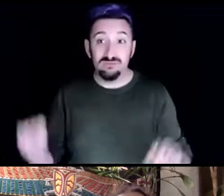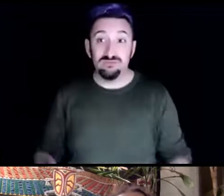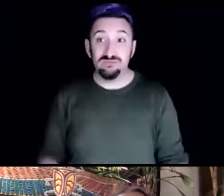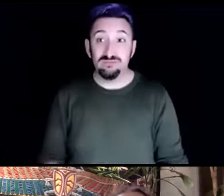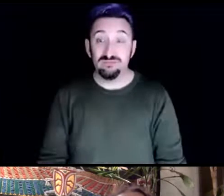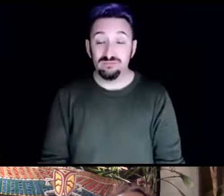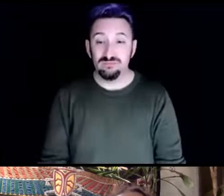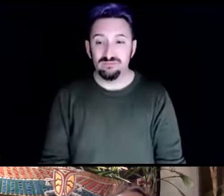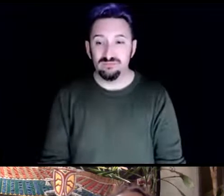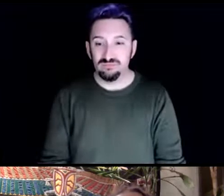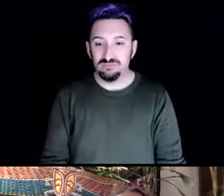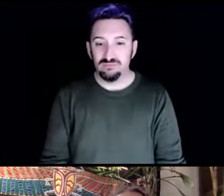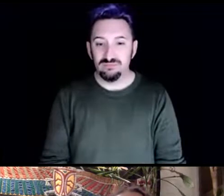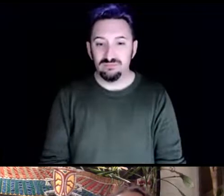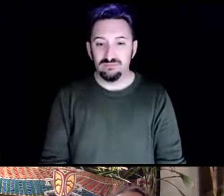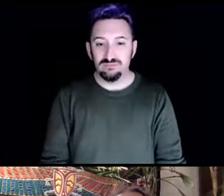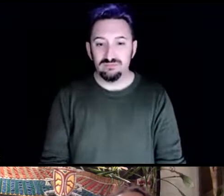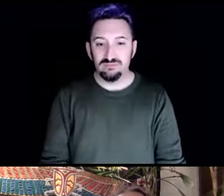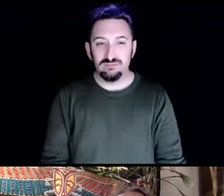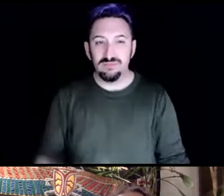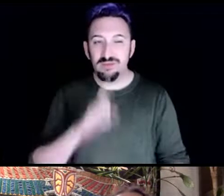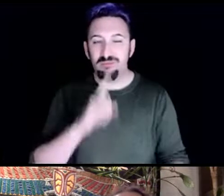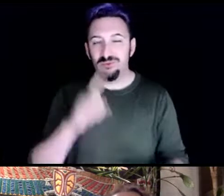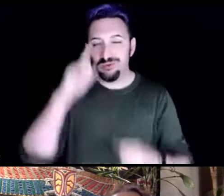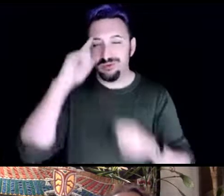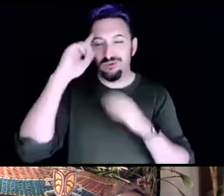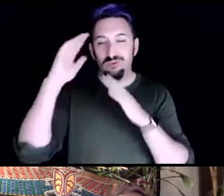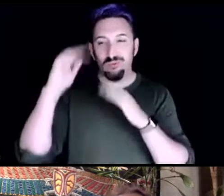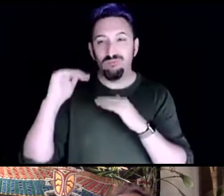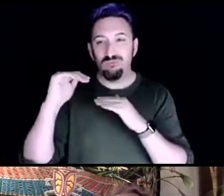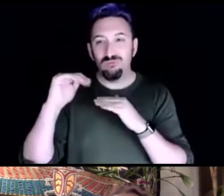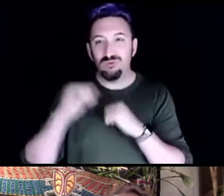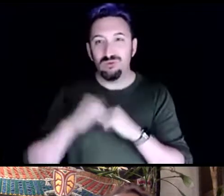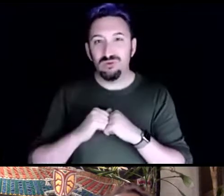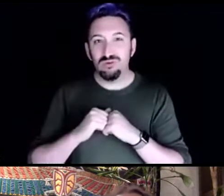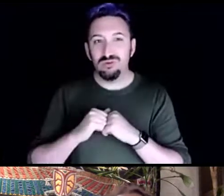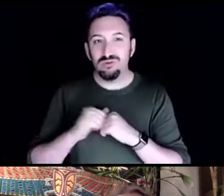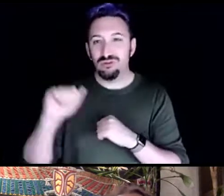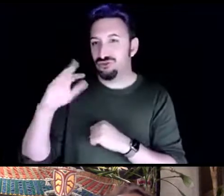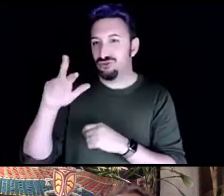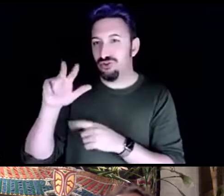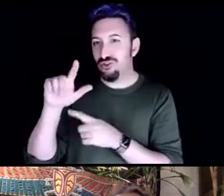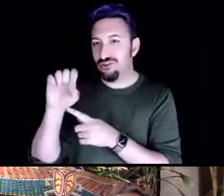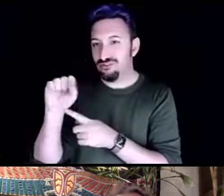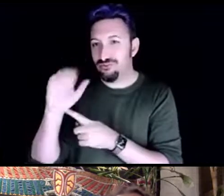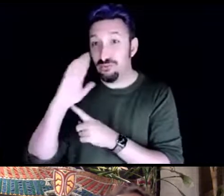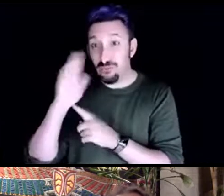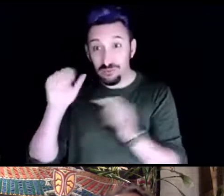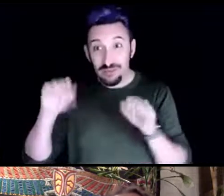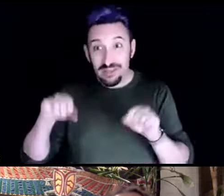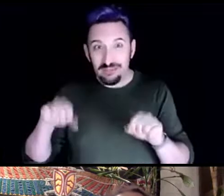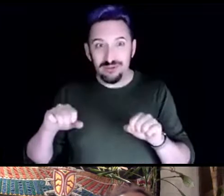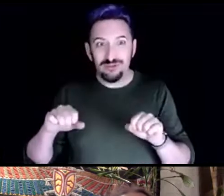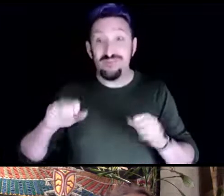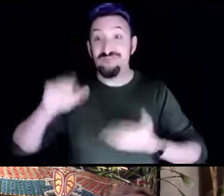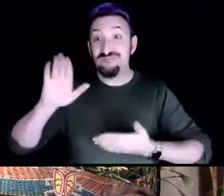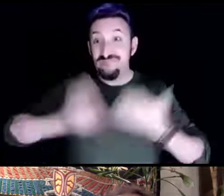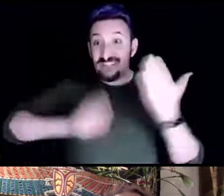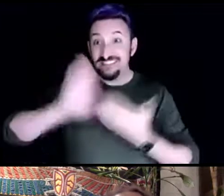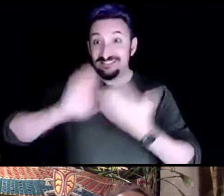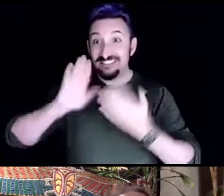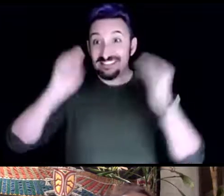and i'm really hopeful that charles and i are going to be able to teach in person again in spring